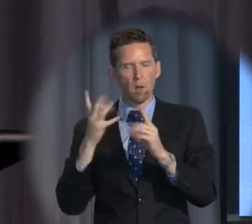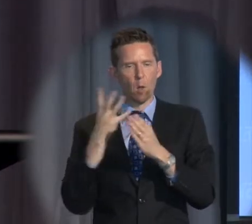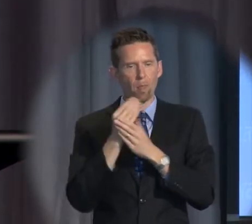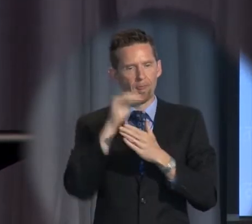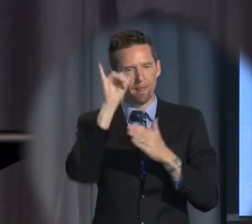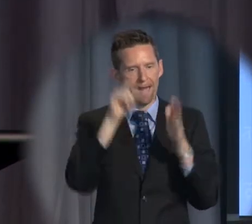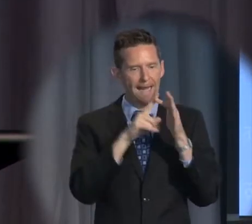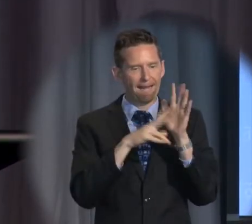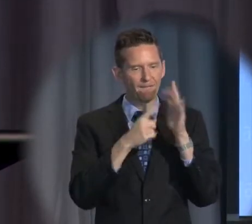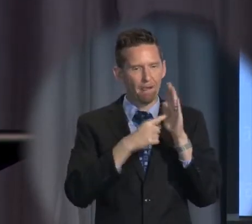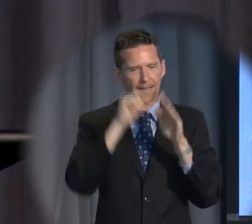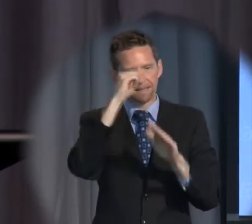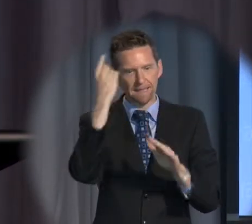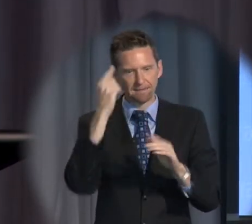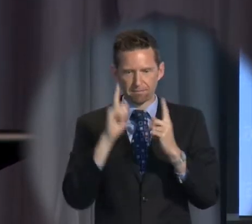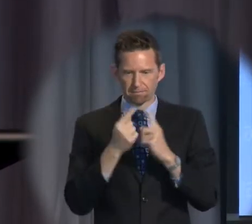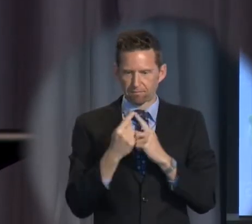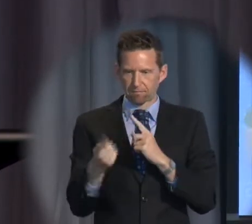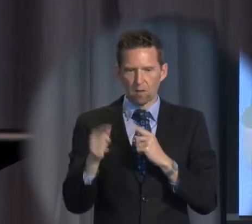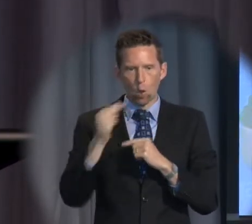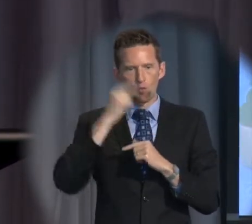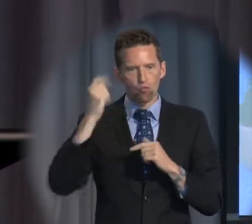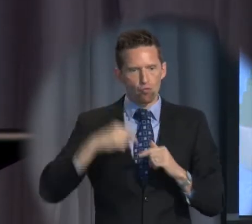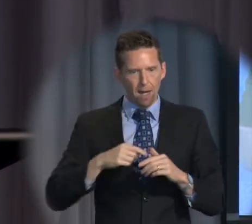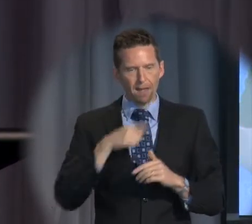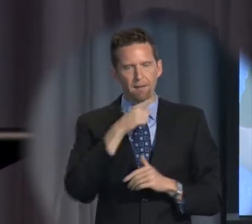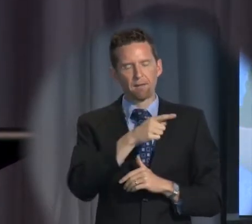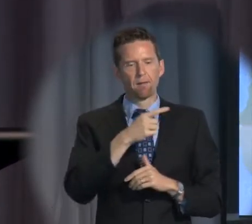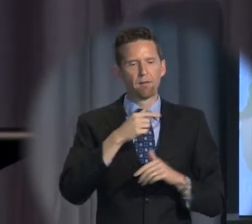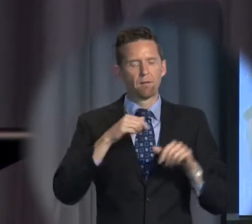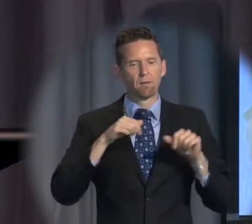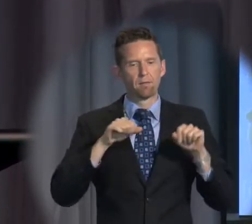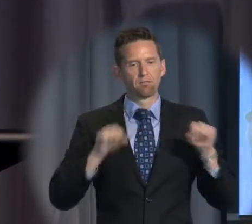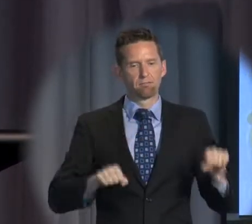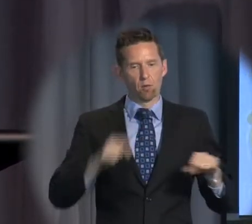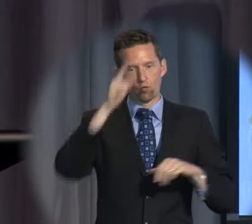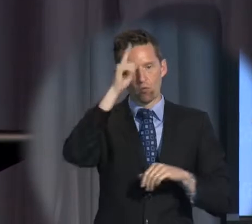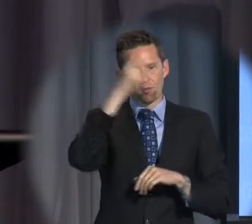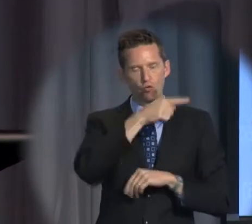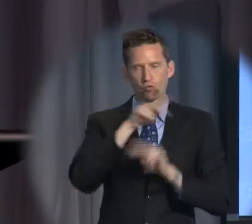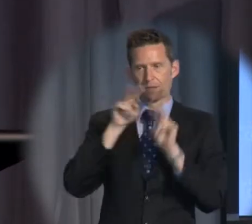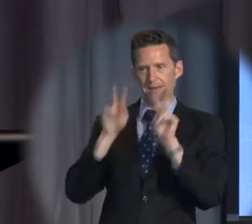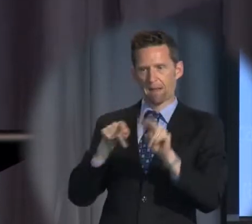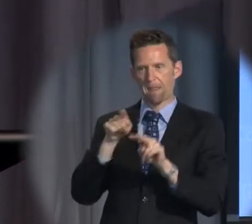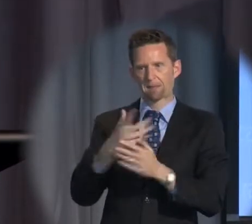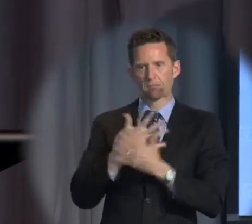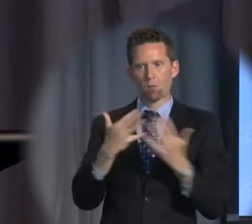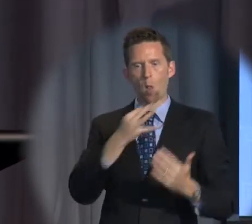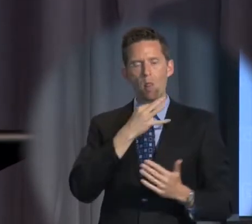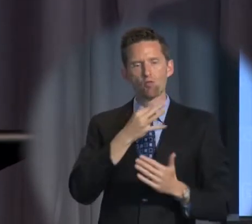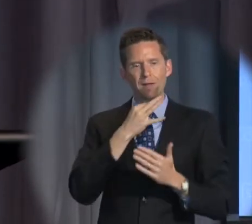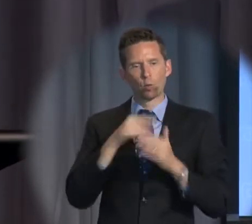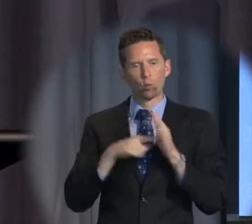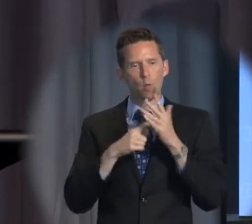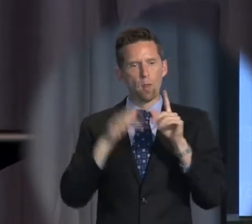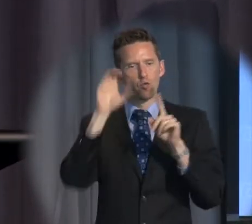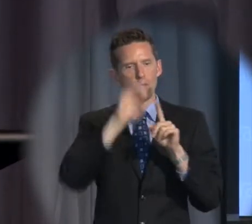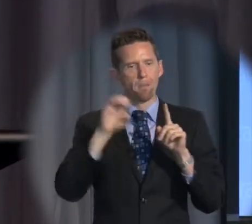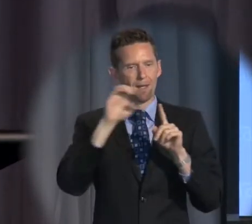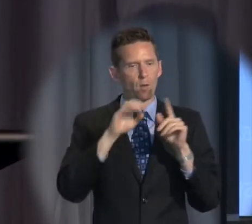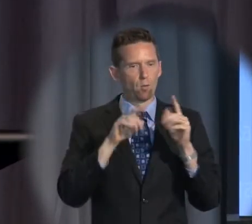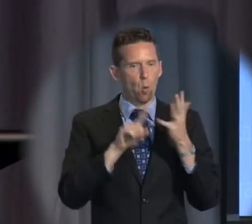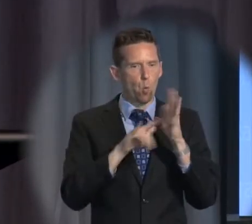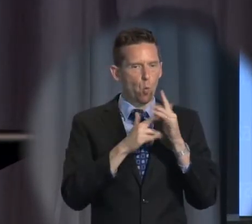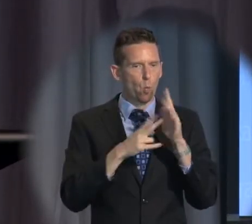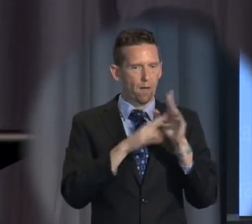on the borders of Ukraine, something that she sees as absolutely a threat to the European Union.